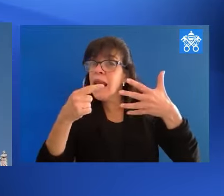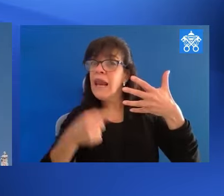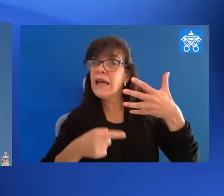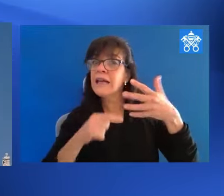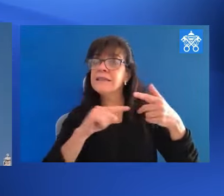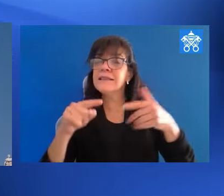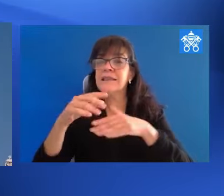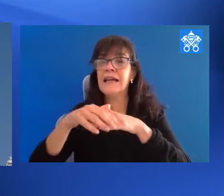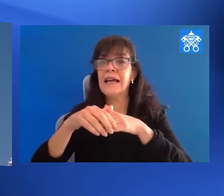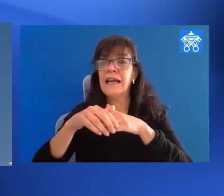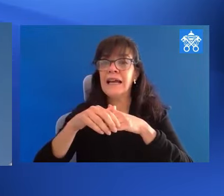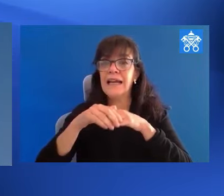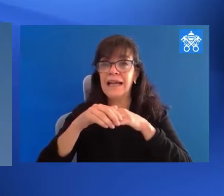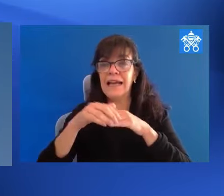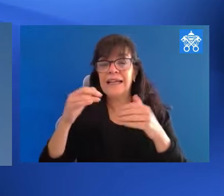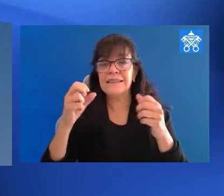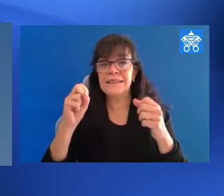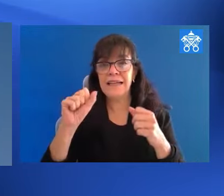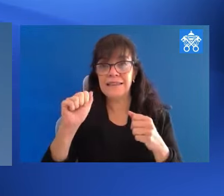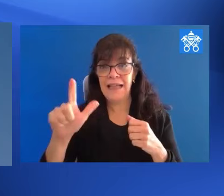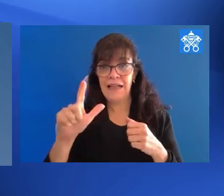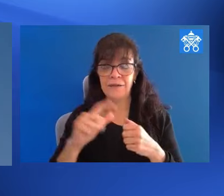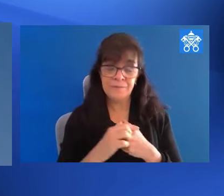Television, and Luminous Radio in India.